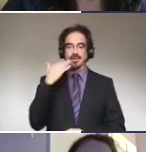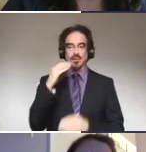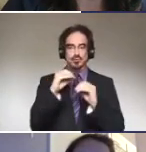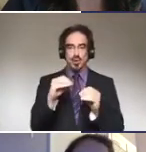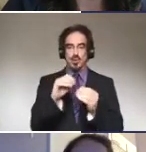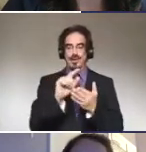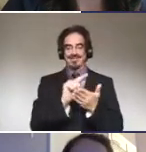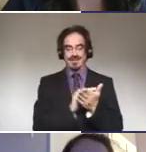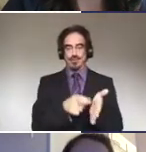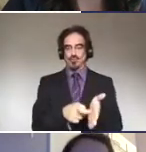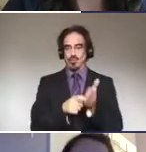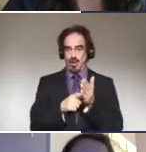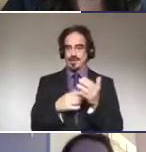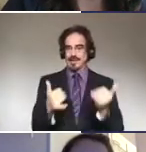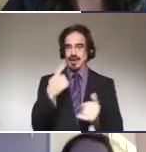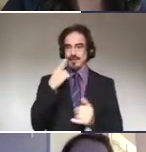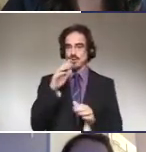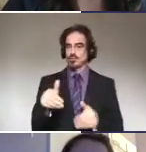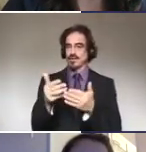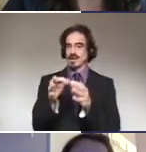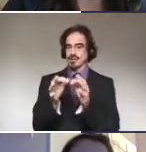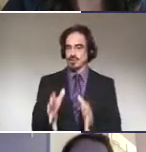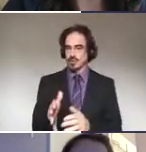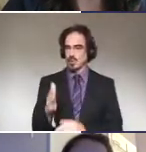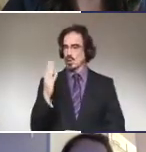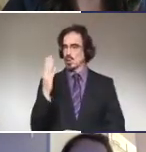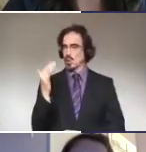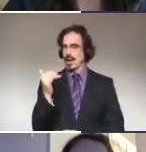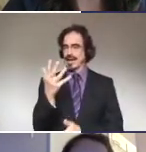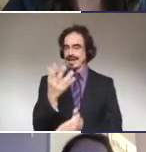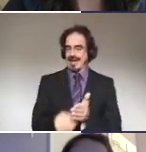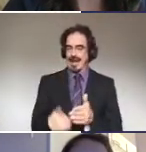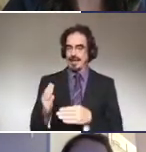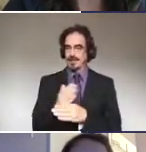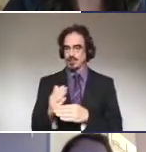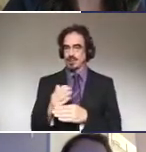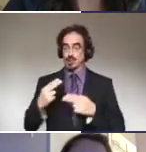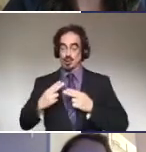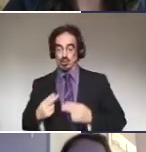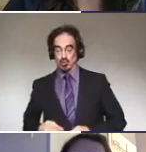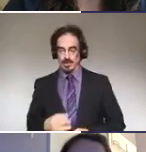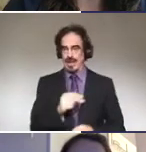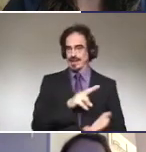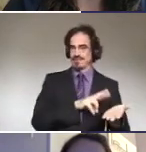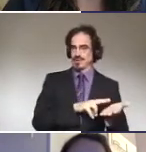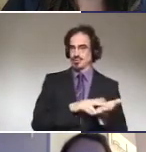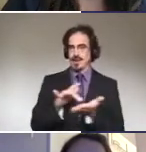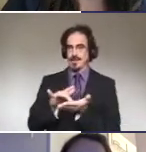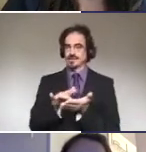as of now for an interpreter. Why is there such a gap between human and veterinary medicine when it comes to accommodation?